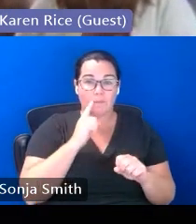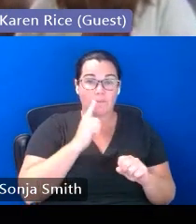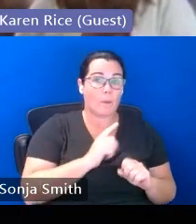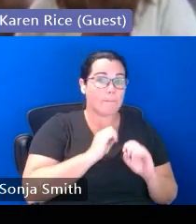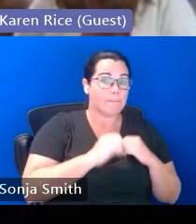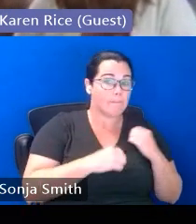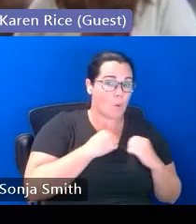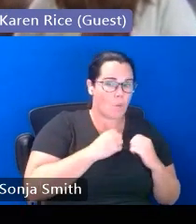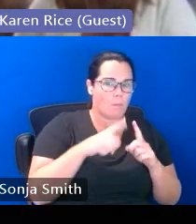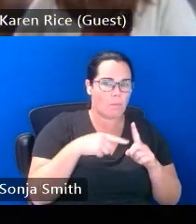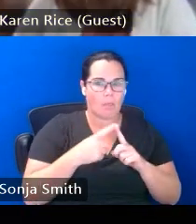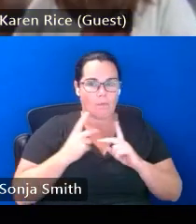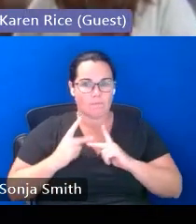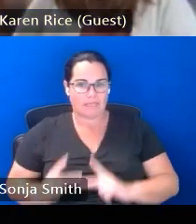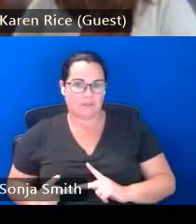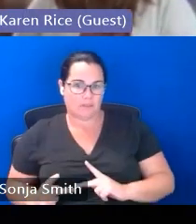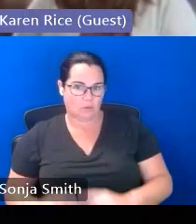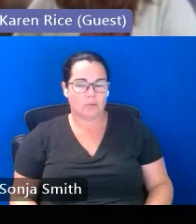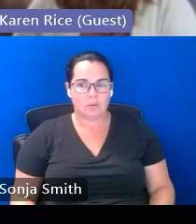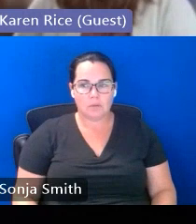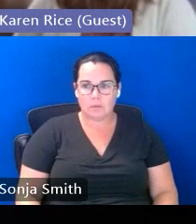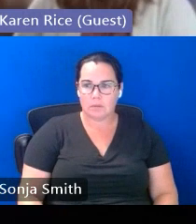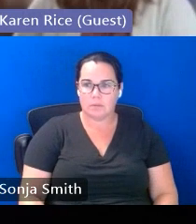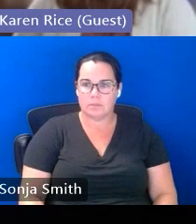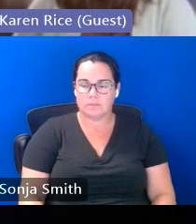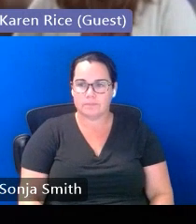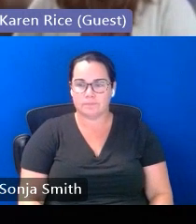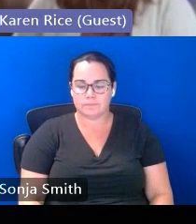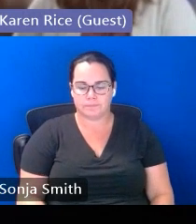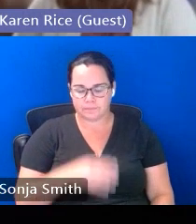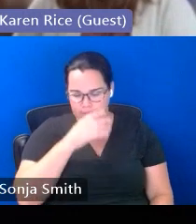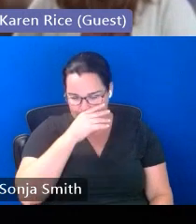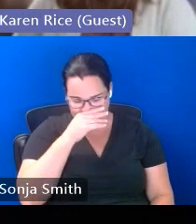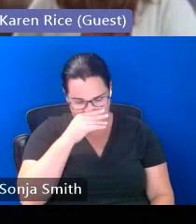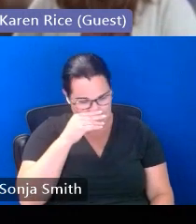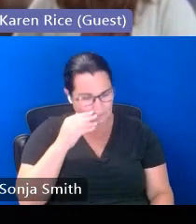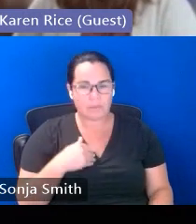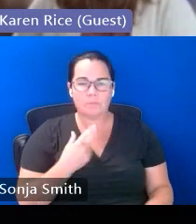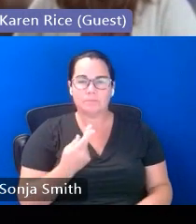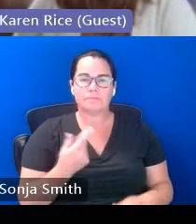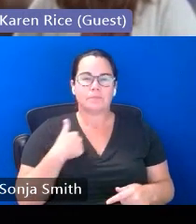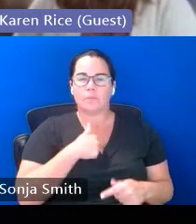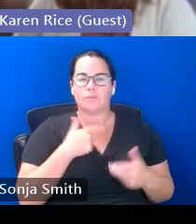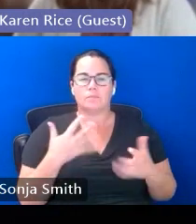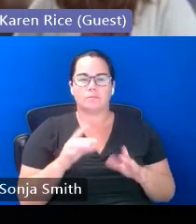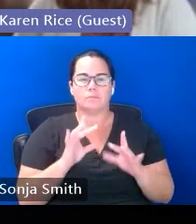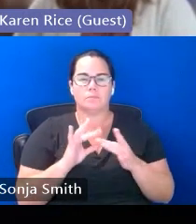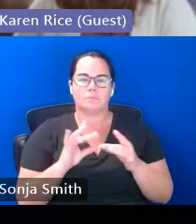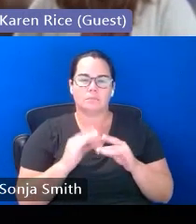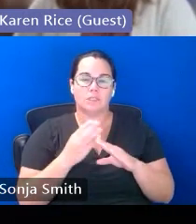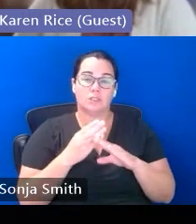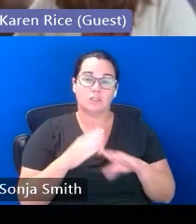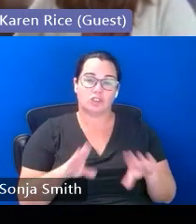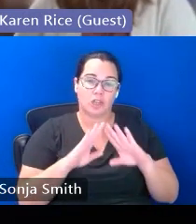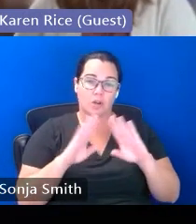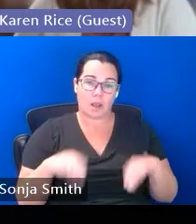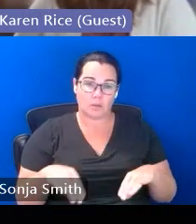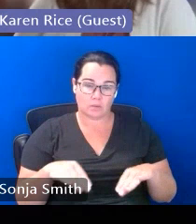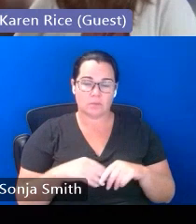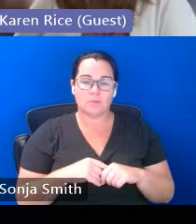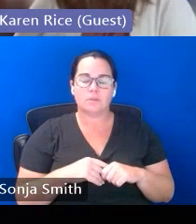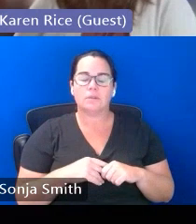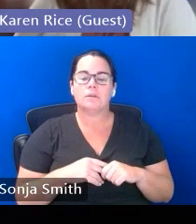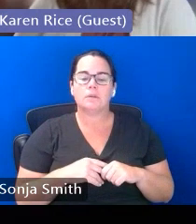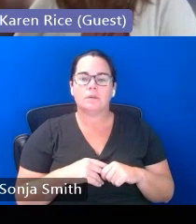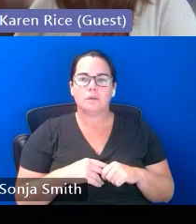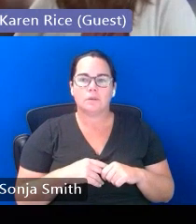so um we talked a little bit about shared housing um before when we were talking about doubled up but i like to come